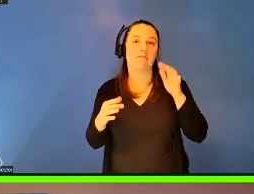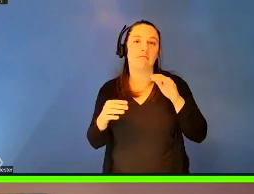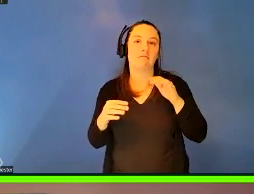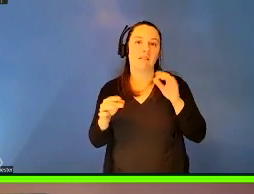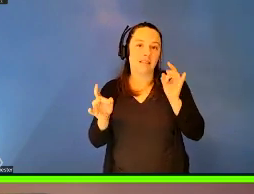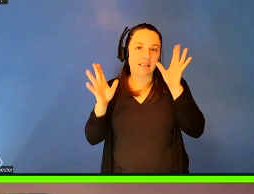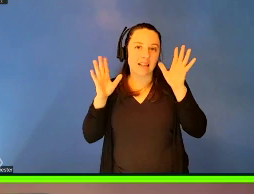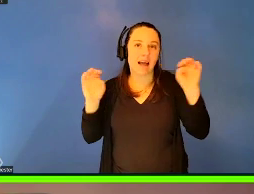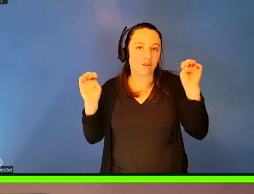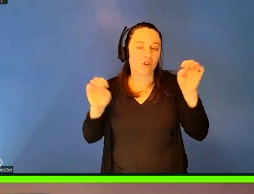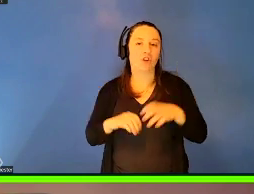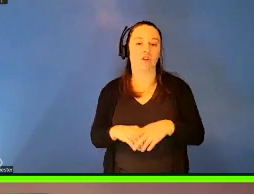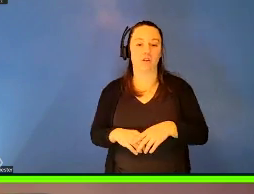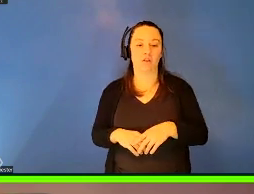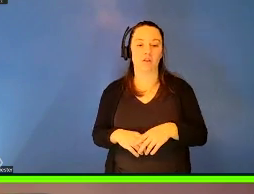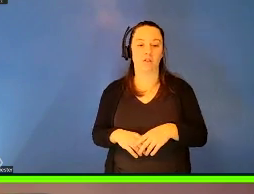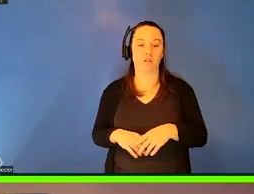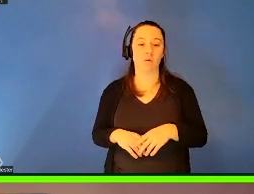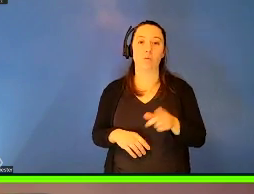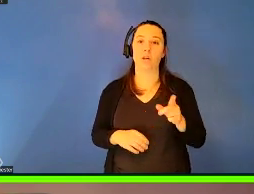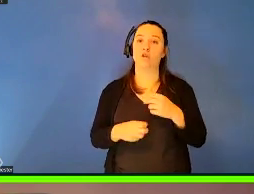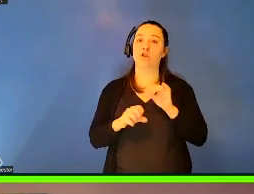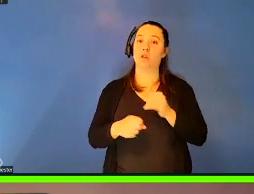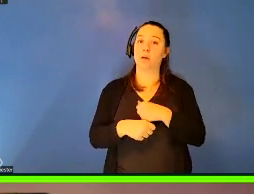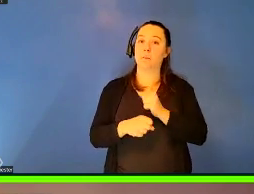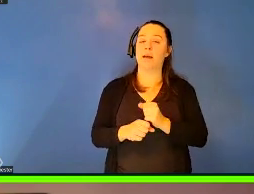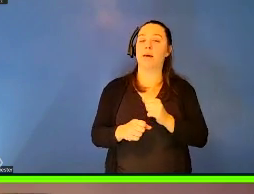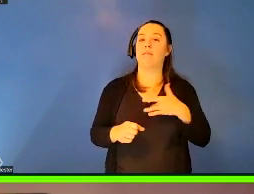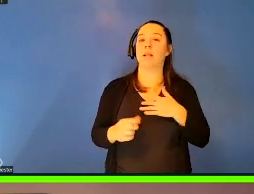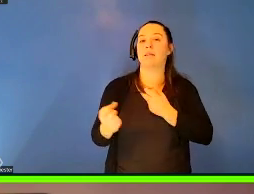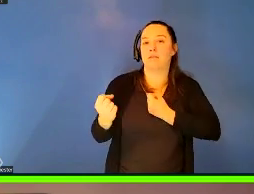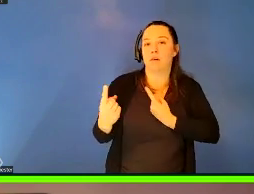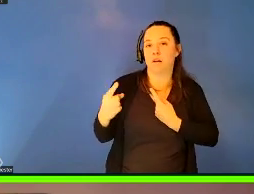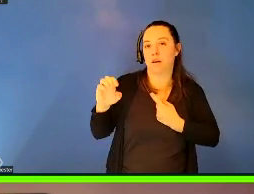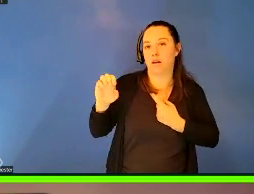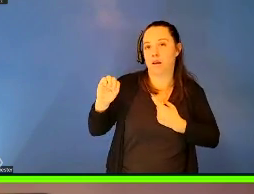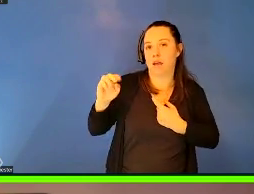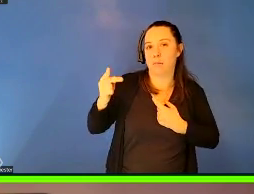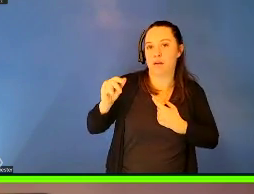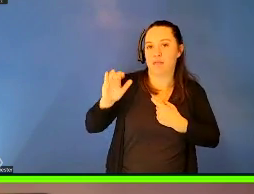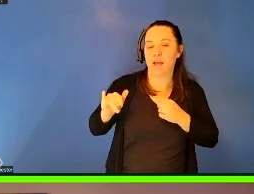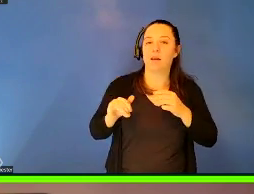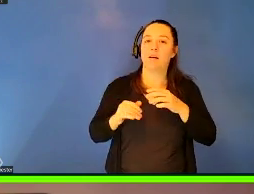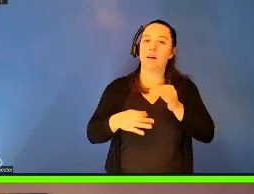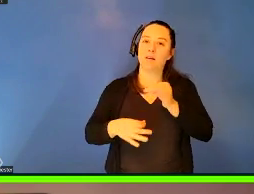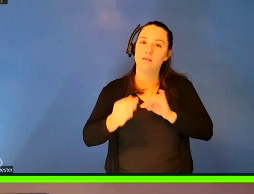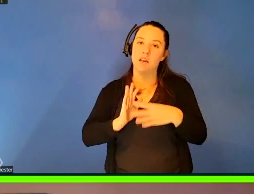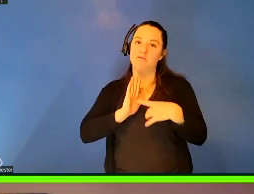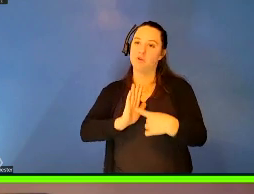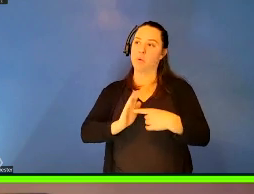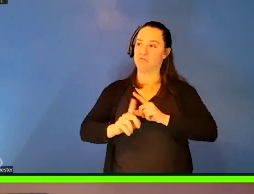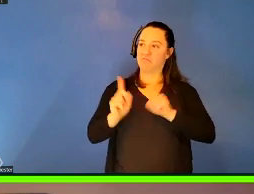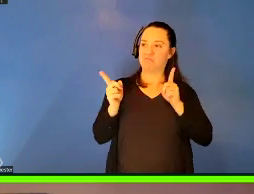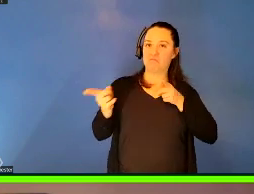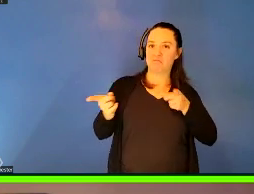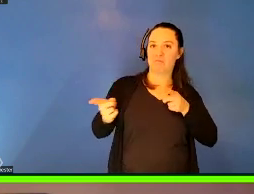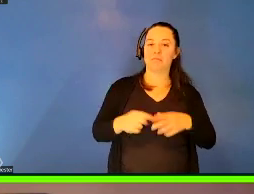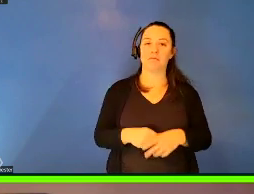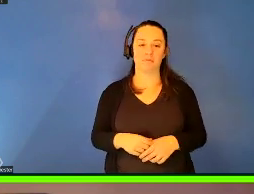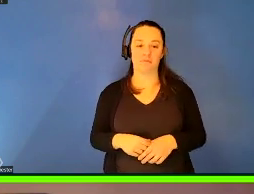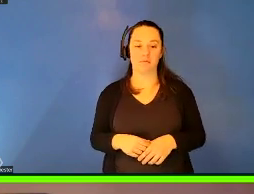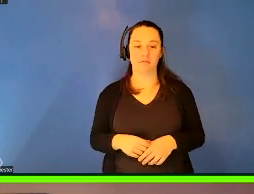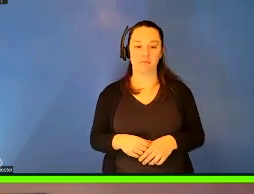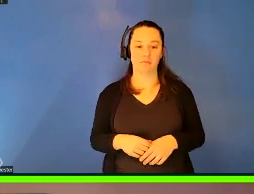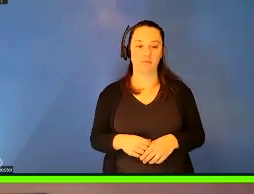feelings of empathy rather than, um, highlighting difference. Um, you know, I, I know that could